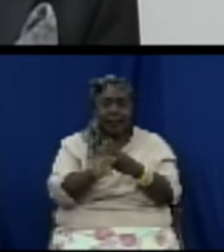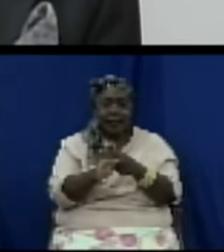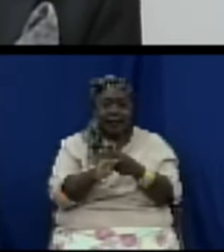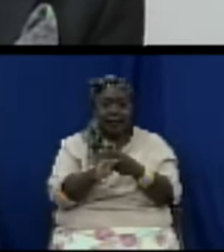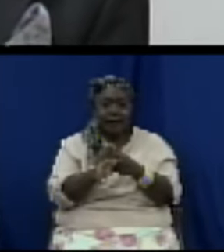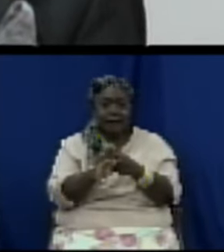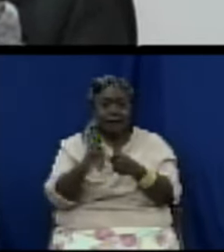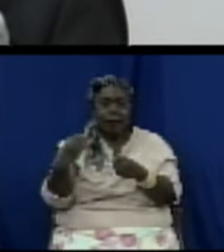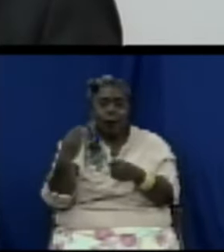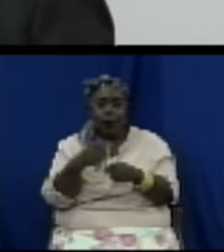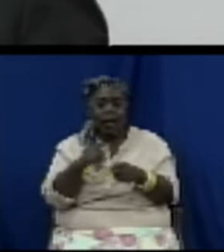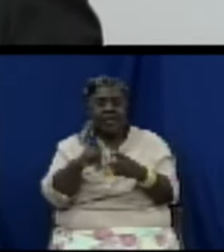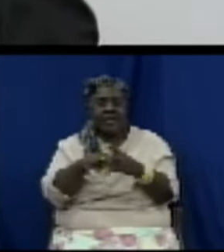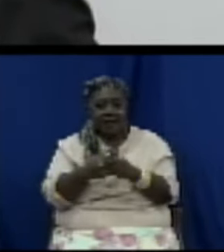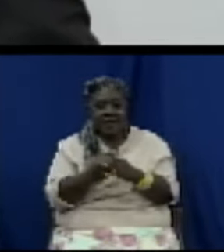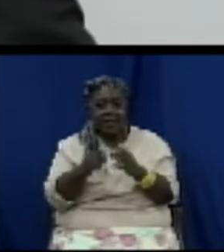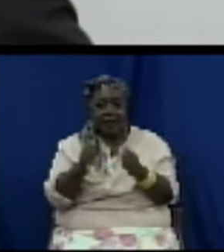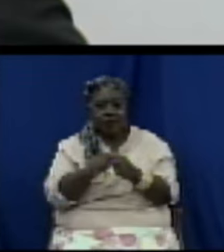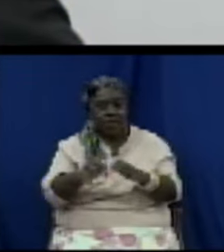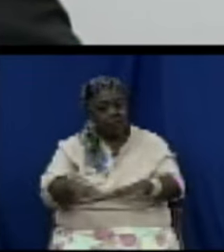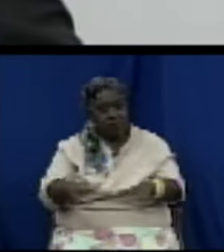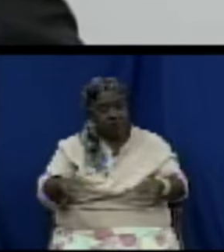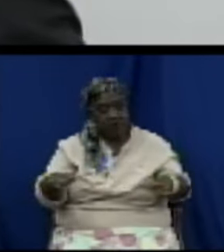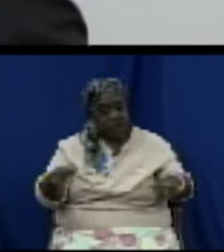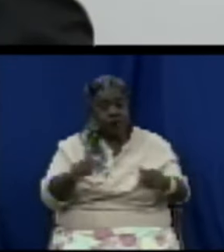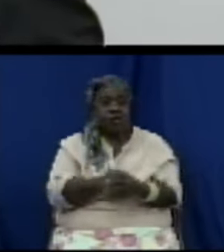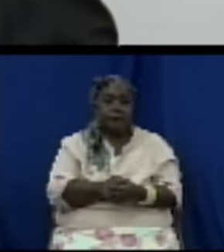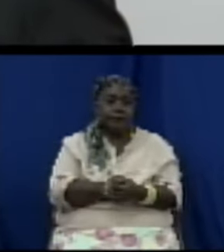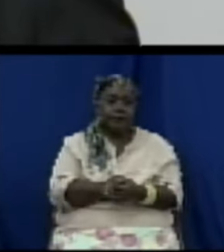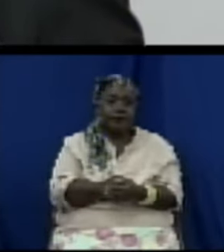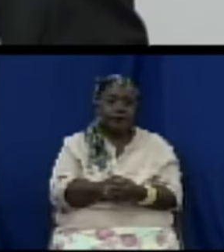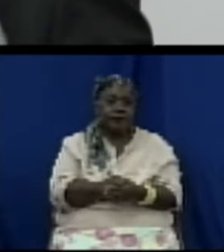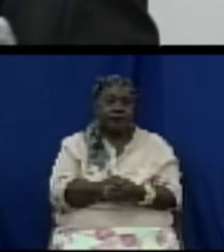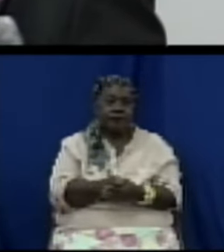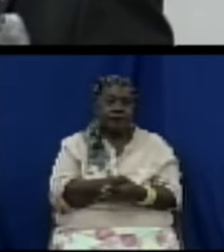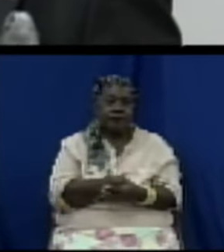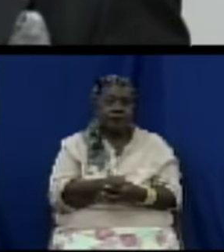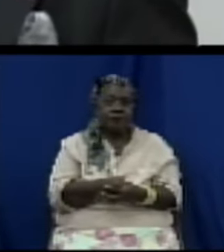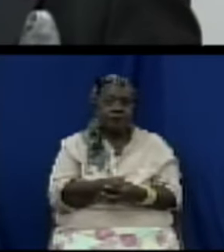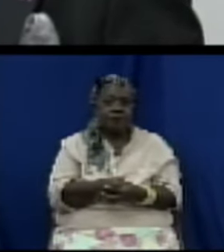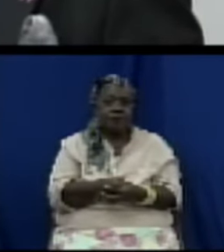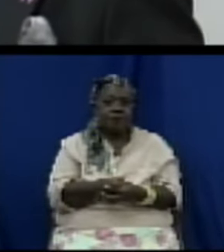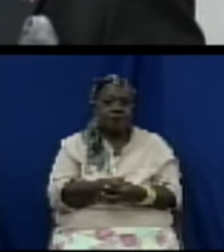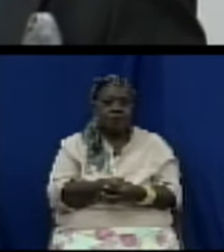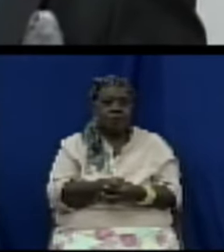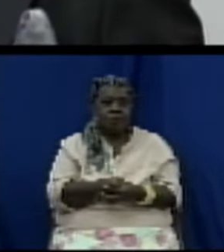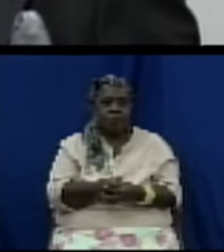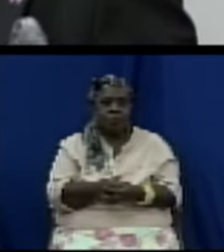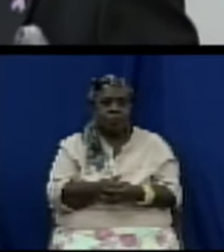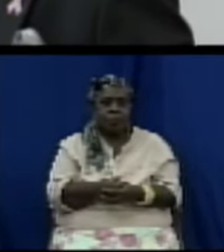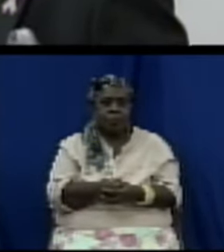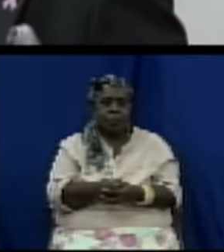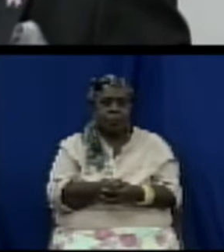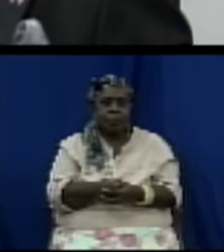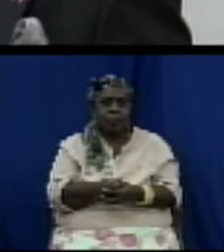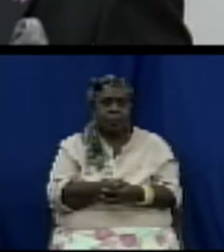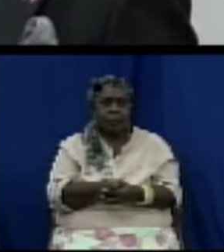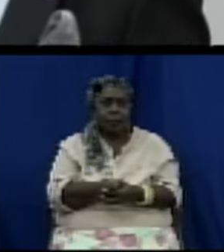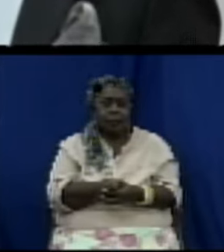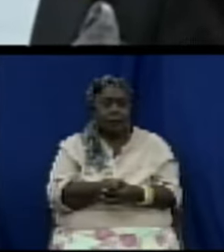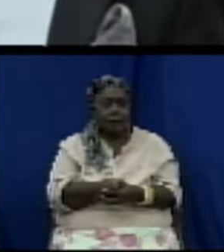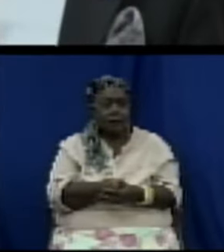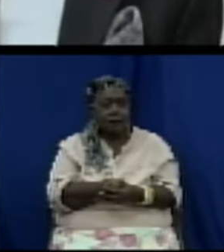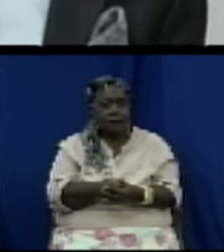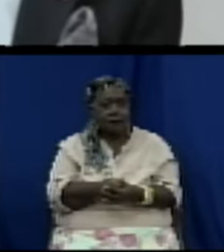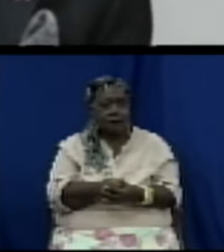that they understand there was a quiz there was also a quiz at the evening